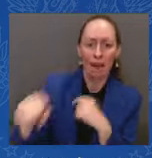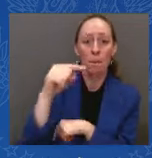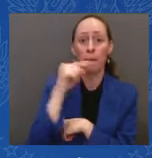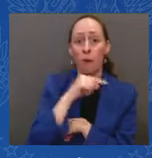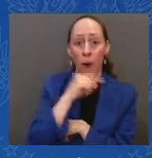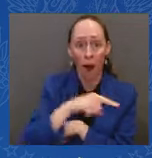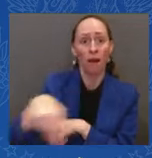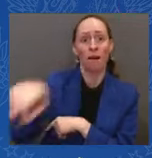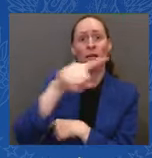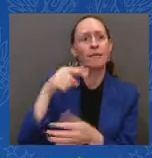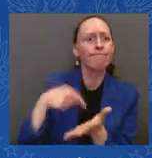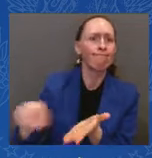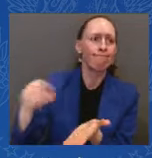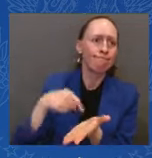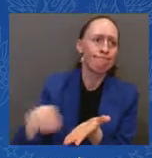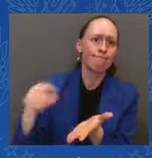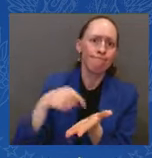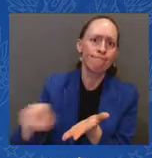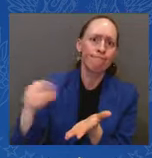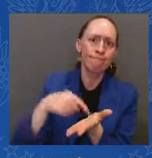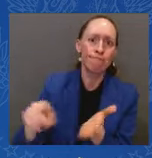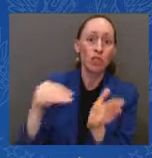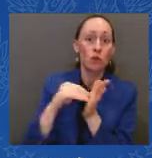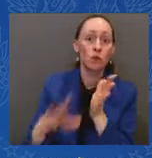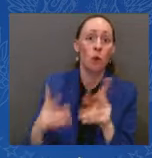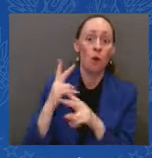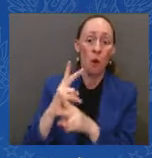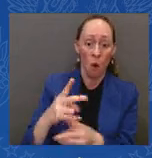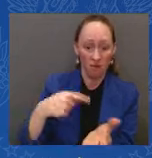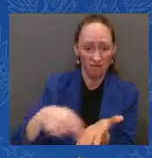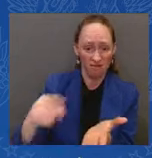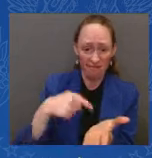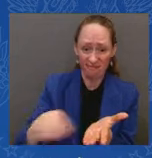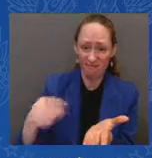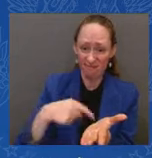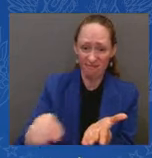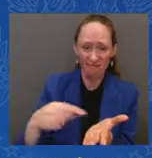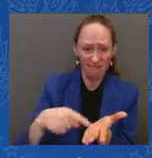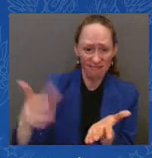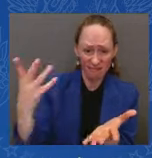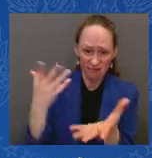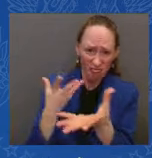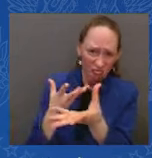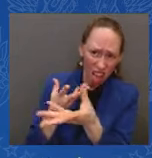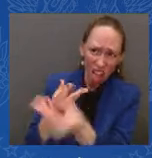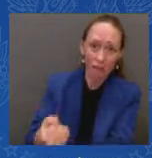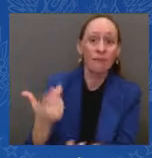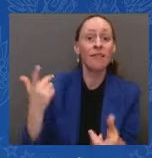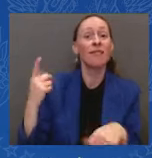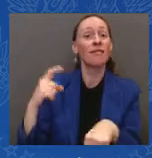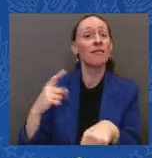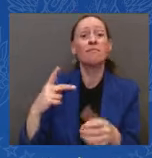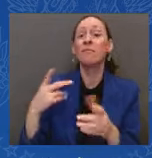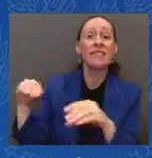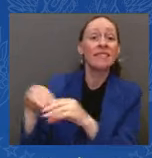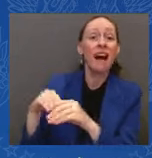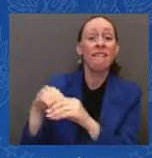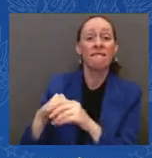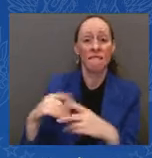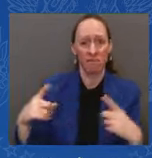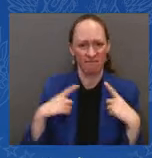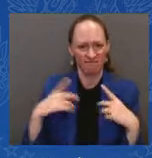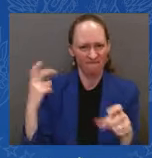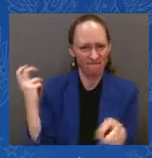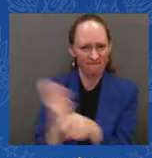summer, thanks to fixes we made to the debt relief program for people in public service, Chad and Tanya's remaining balance was forgiven.